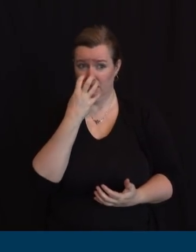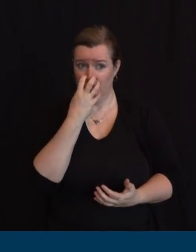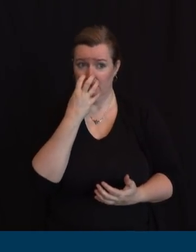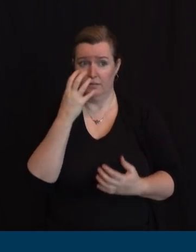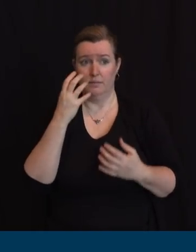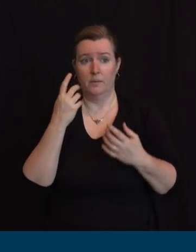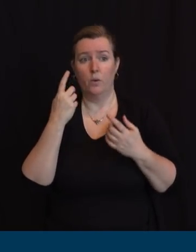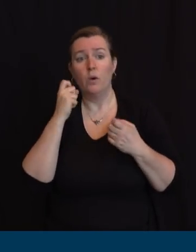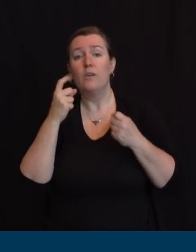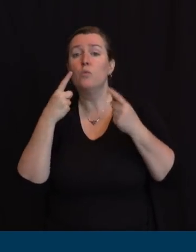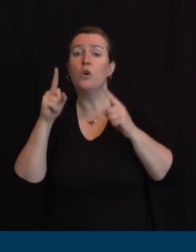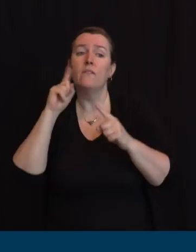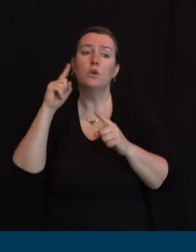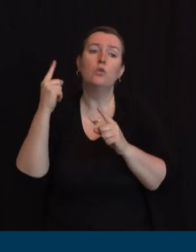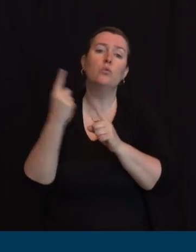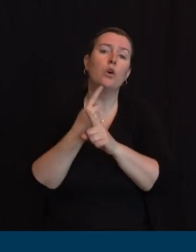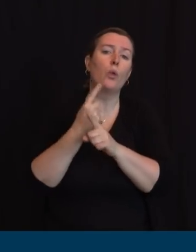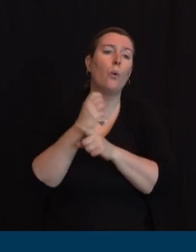and that's it